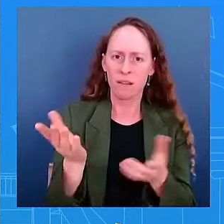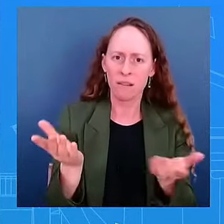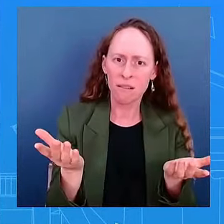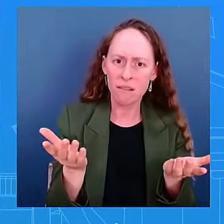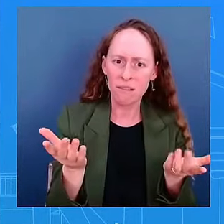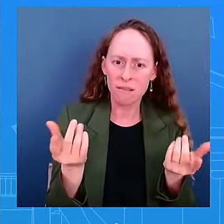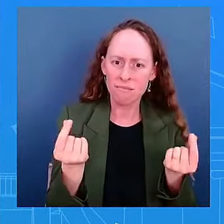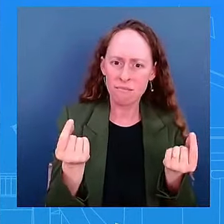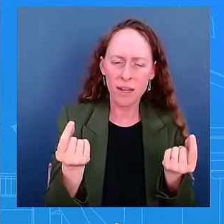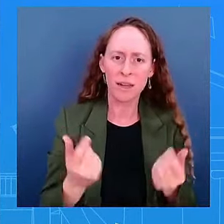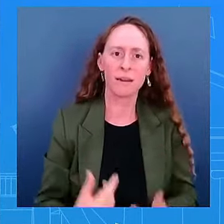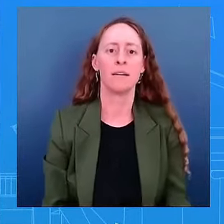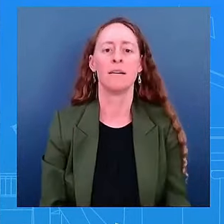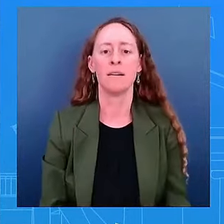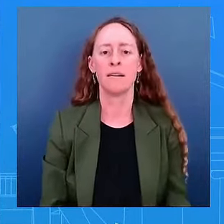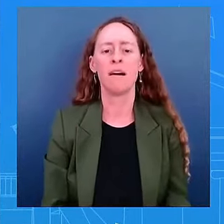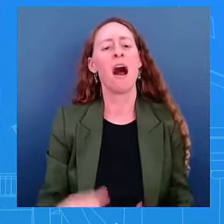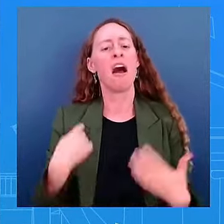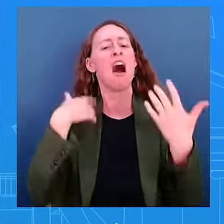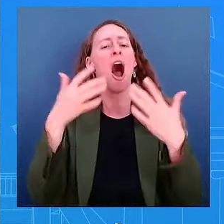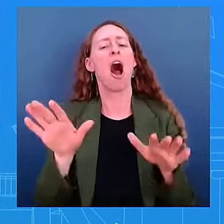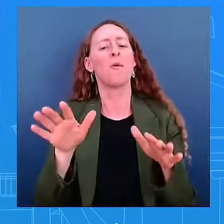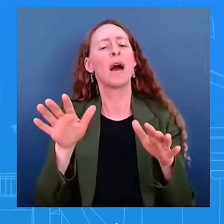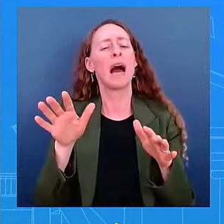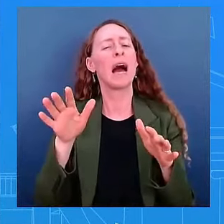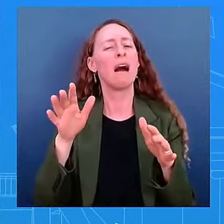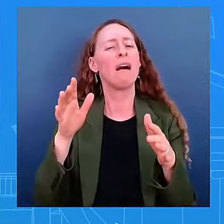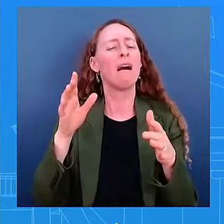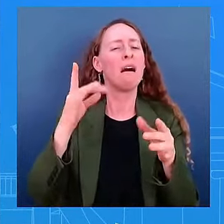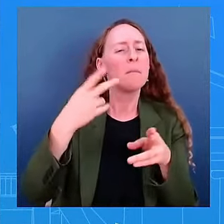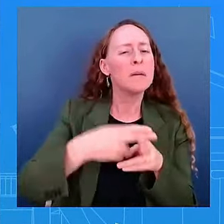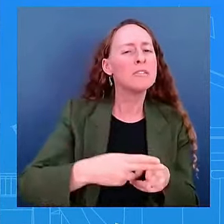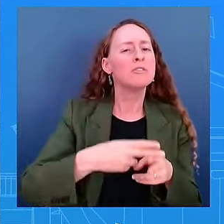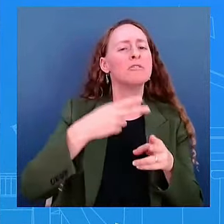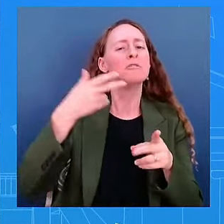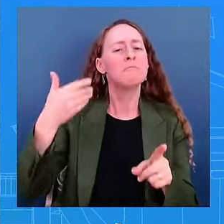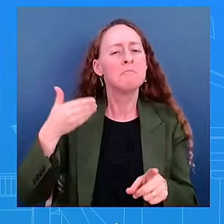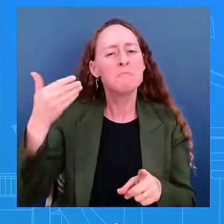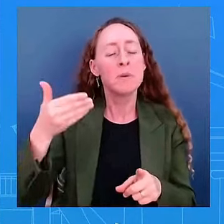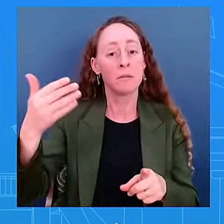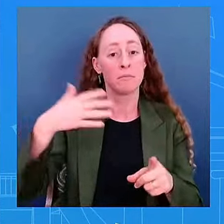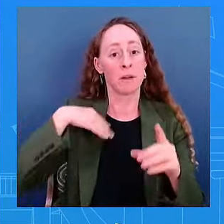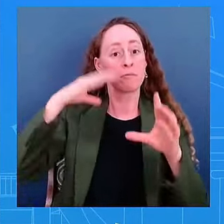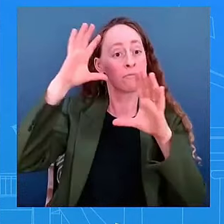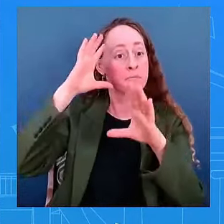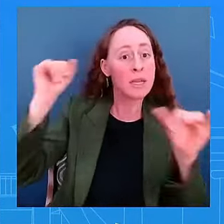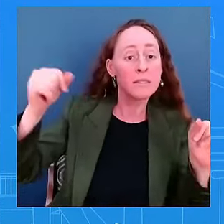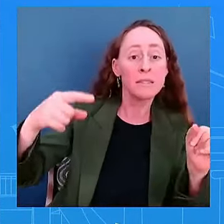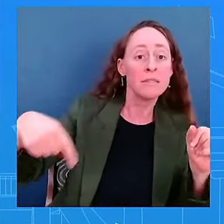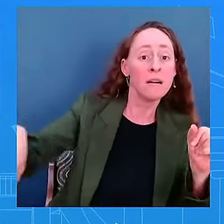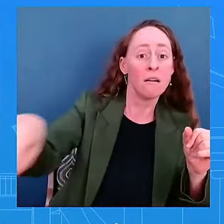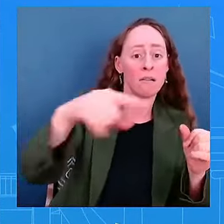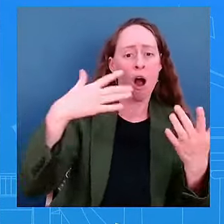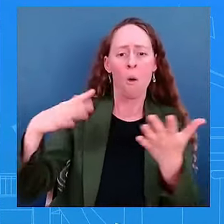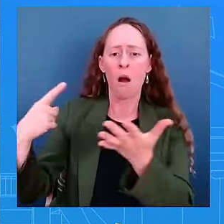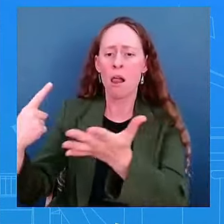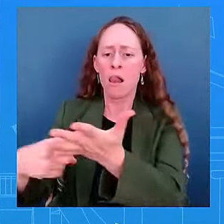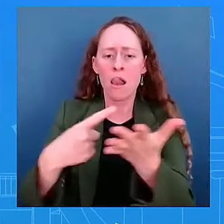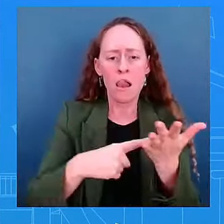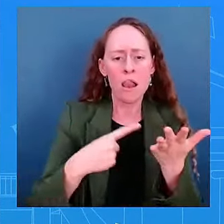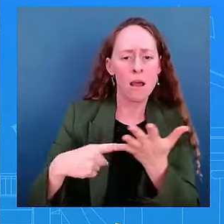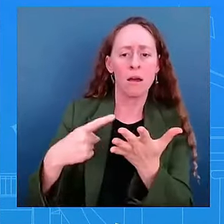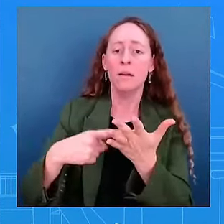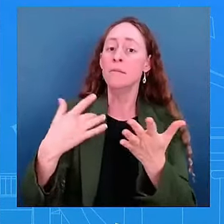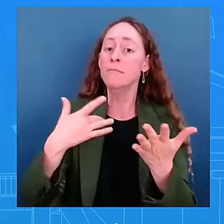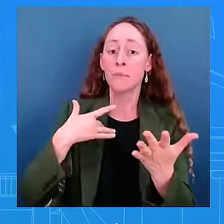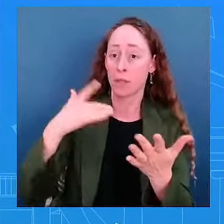folks from my team, from folks from this White House said that he wasn't going to drop out or he was not planning to drop out,